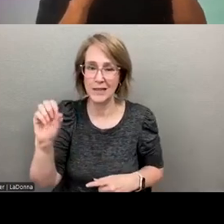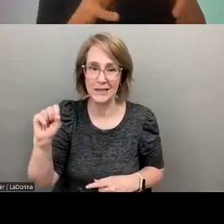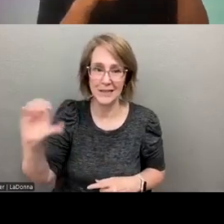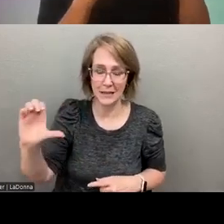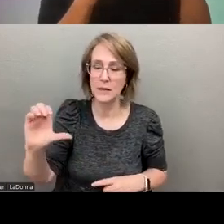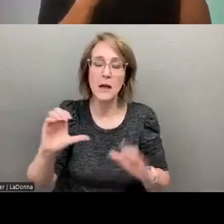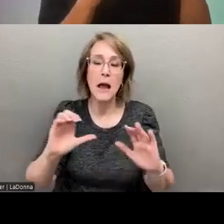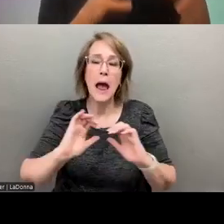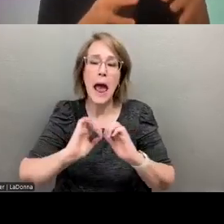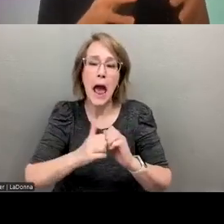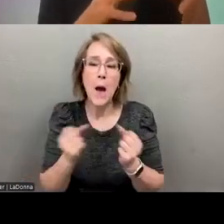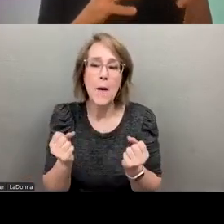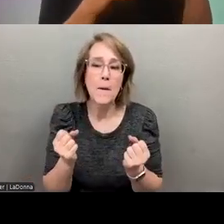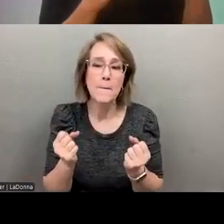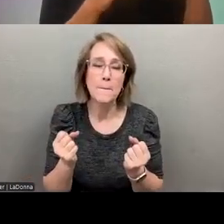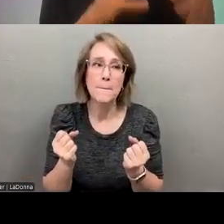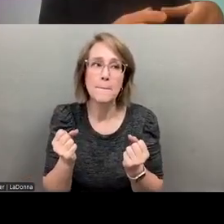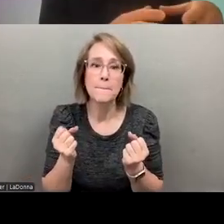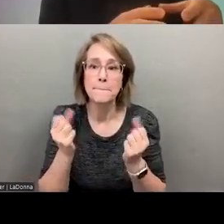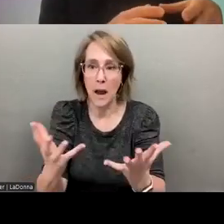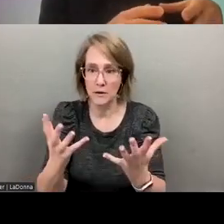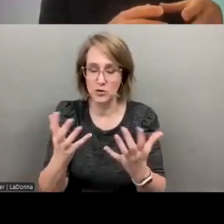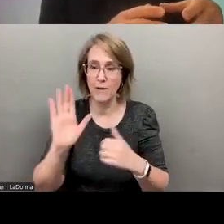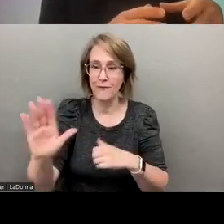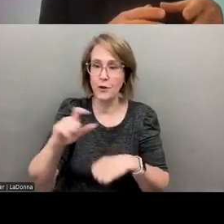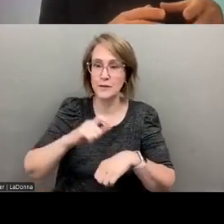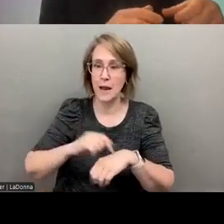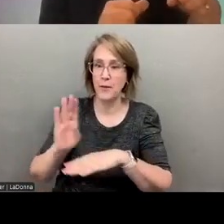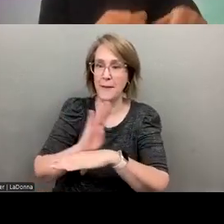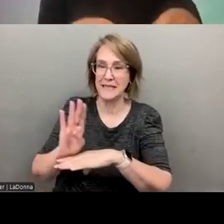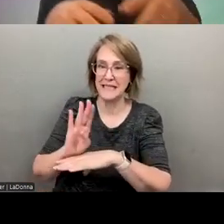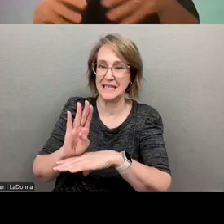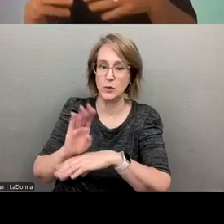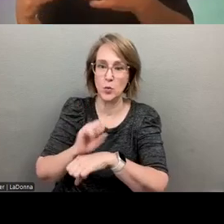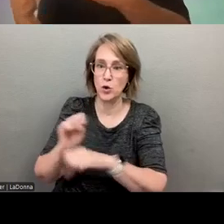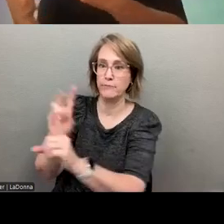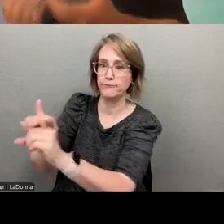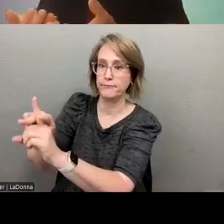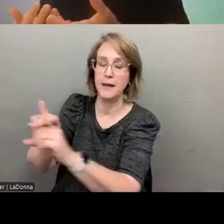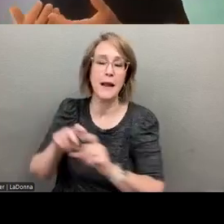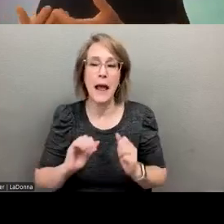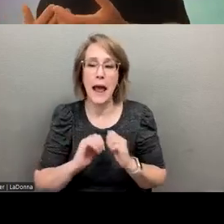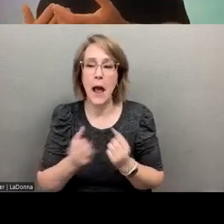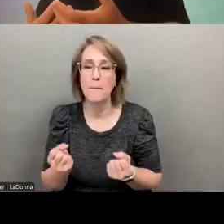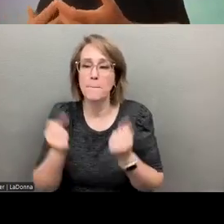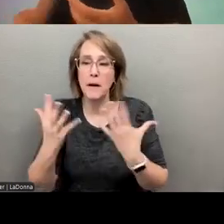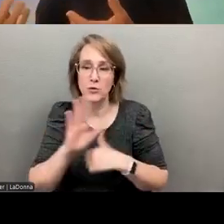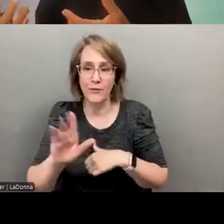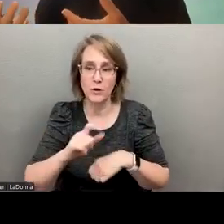how much of the time are they busy versus how much time are they waiting